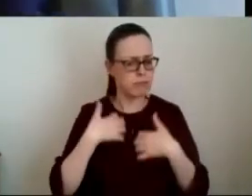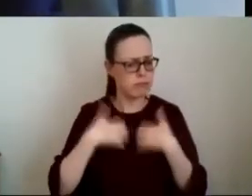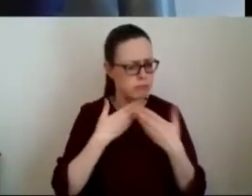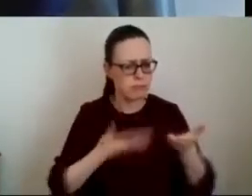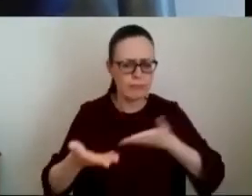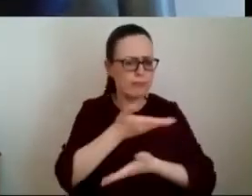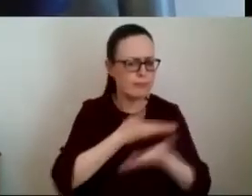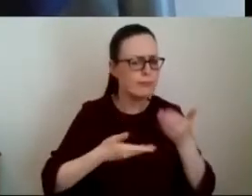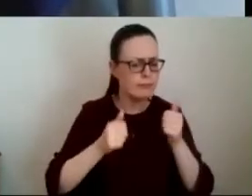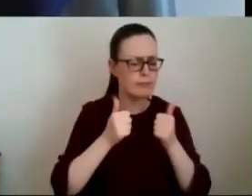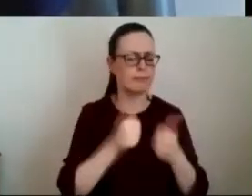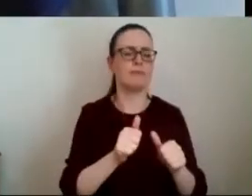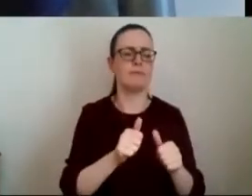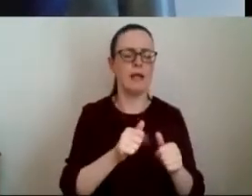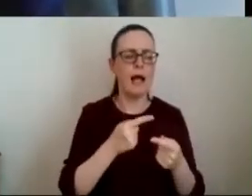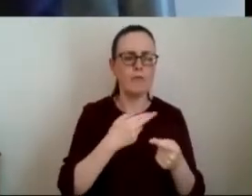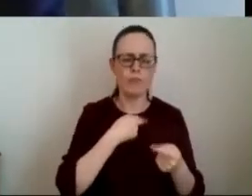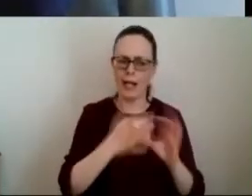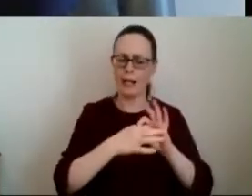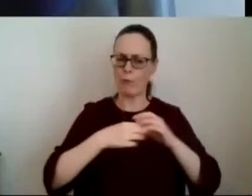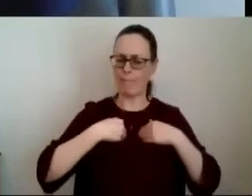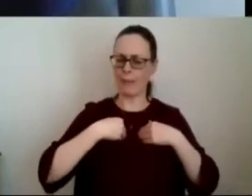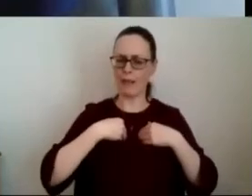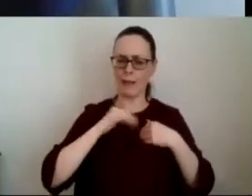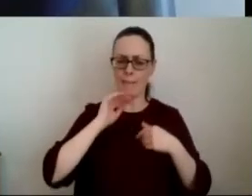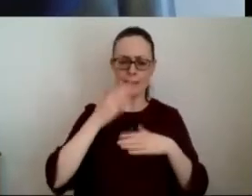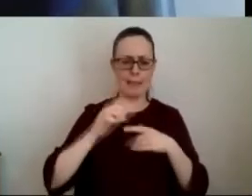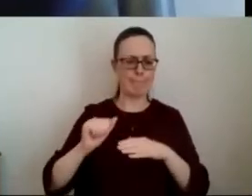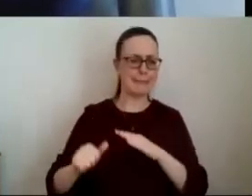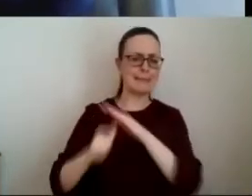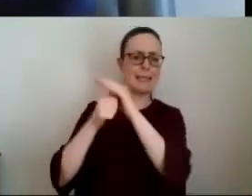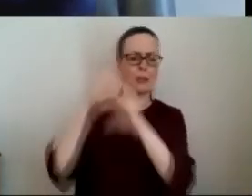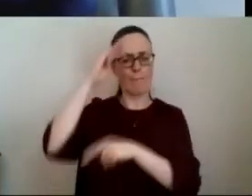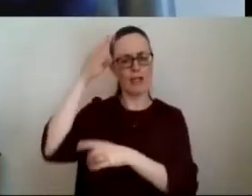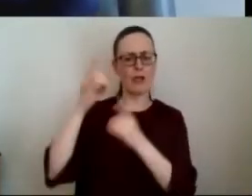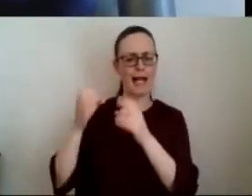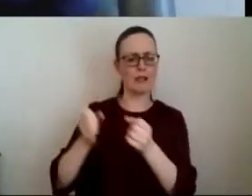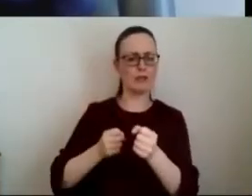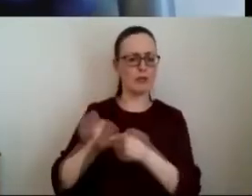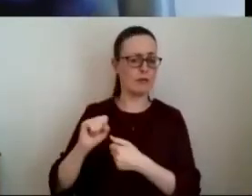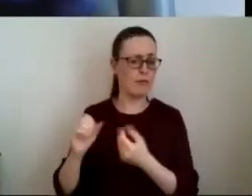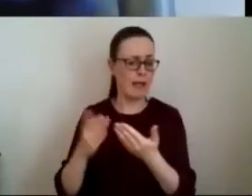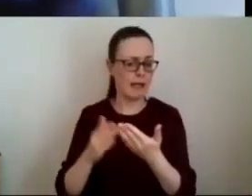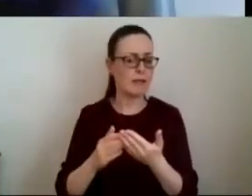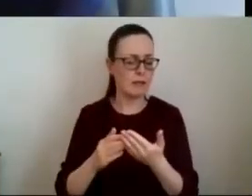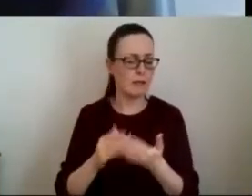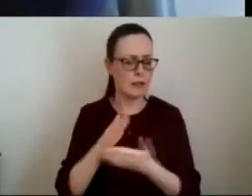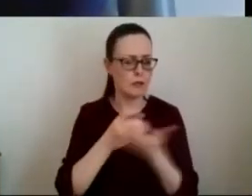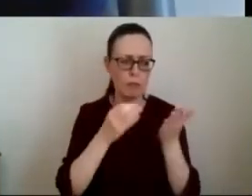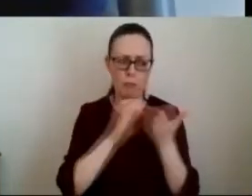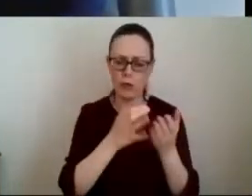and it really resonates with me as a senior manager in a health service provider the points that actually have been made